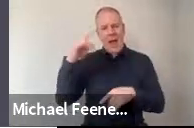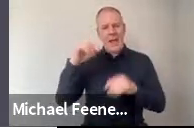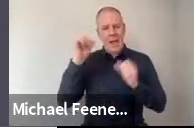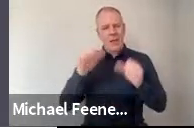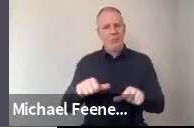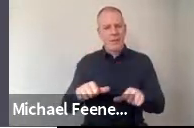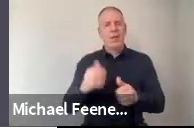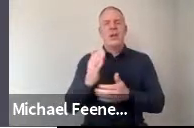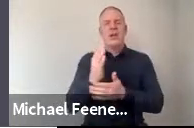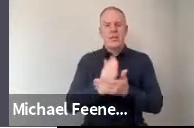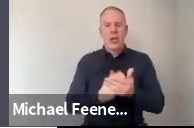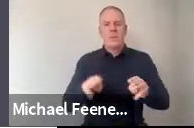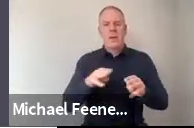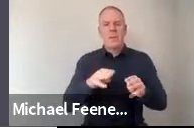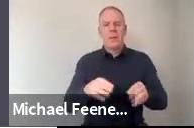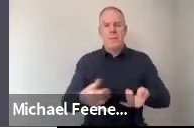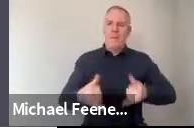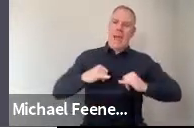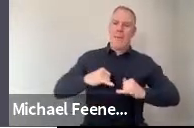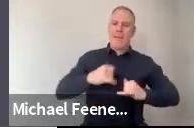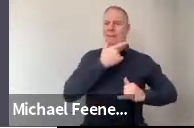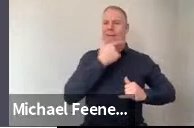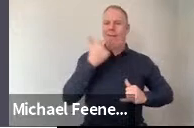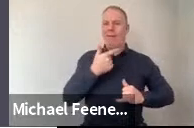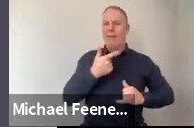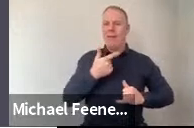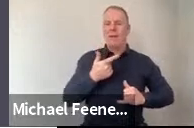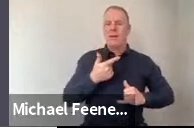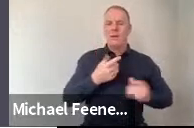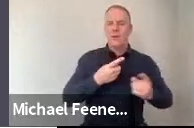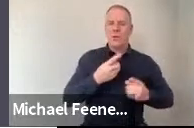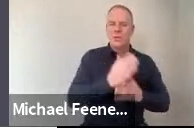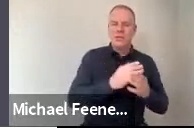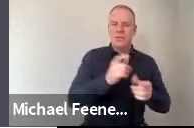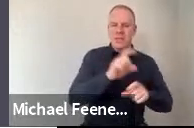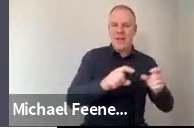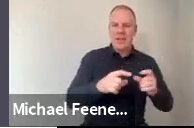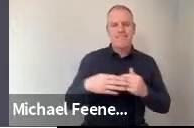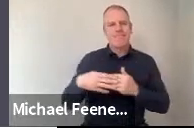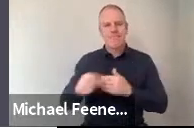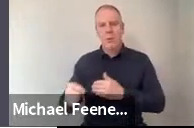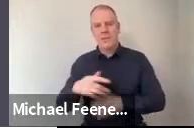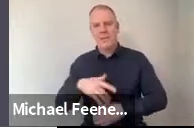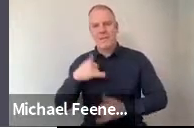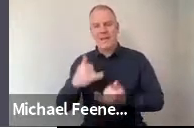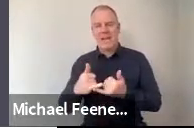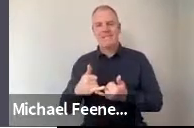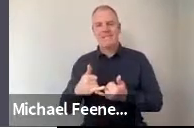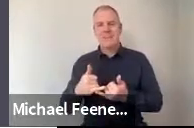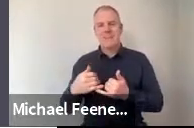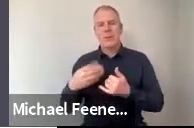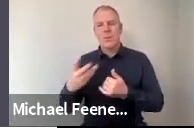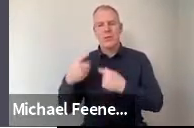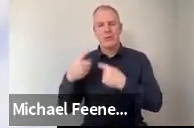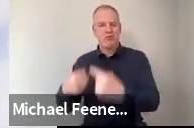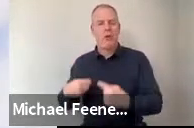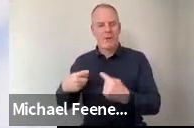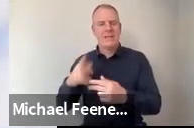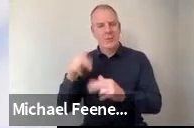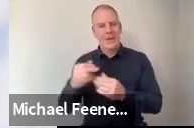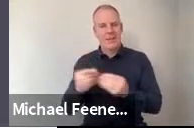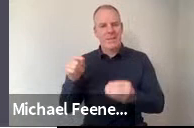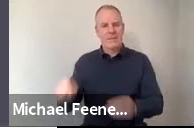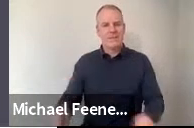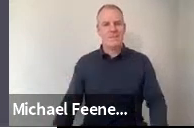some people are kind of inherently going to struggle with science, which also could be seen as something that needs to be addressed.